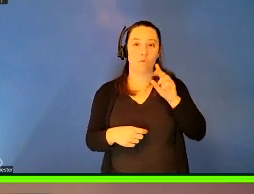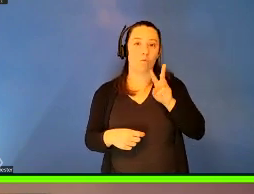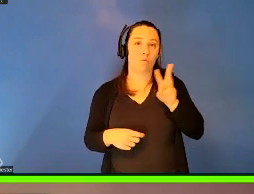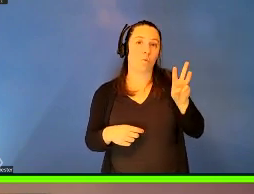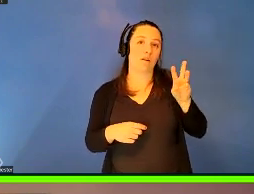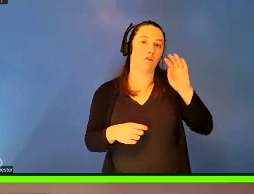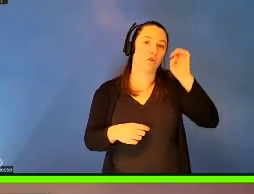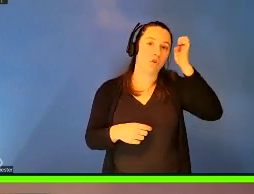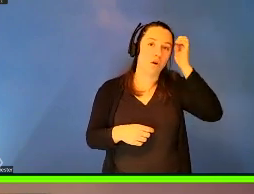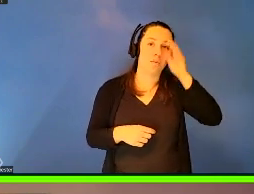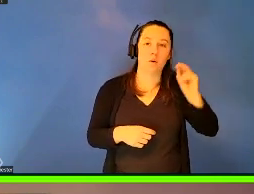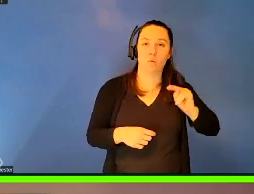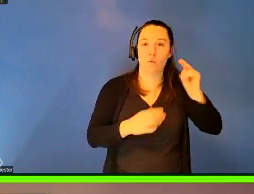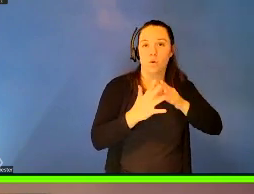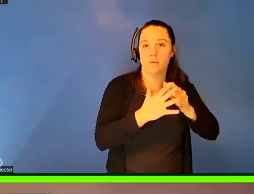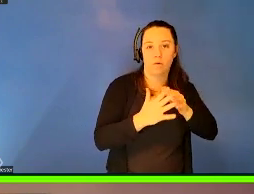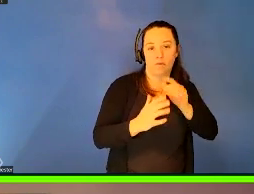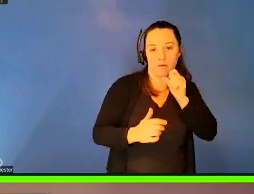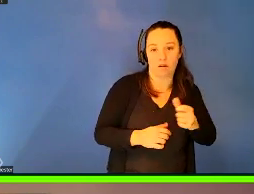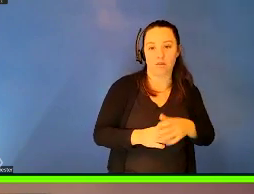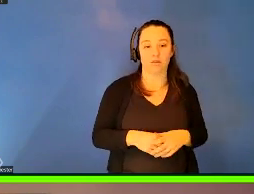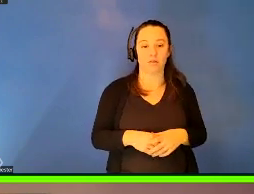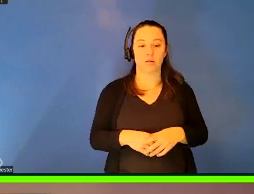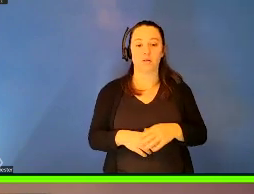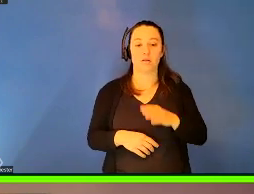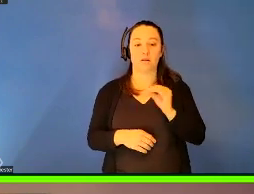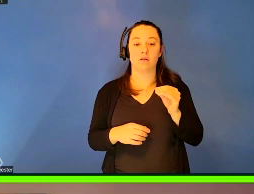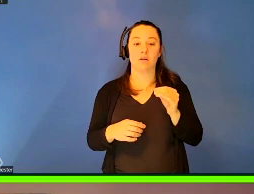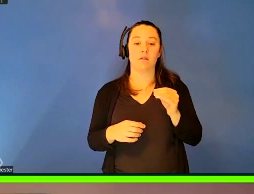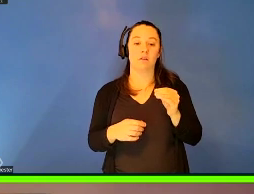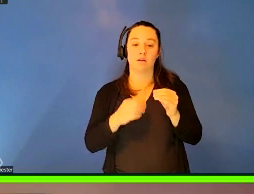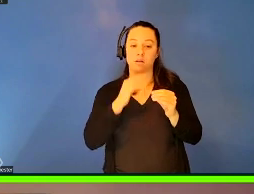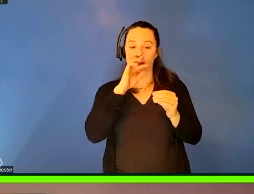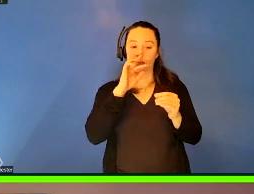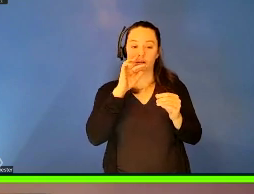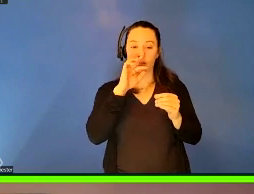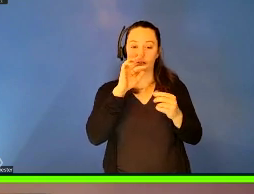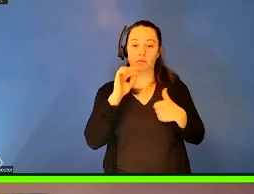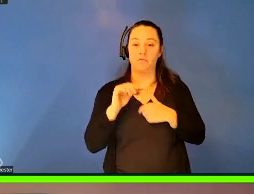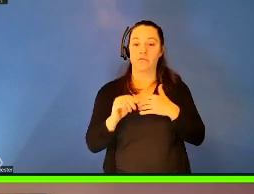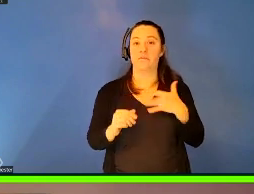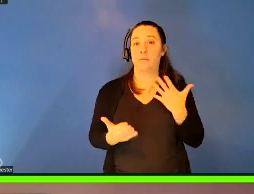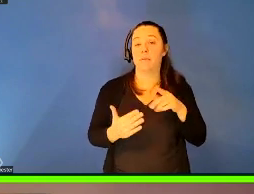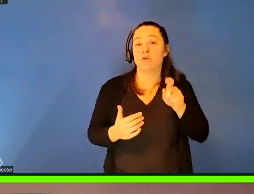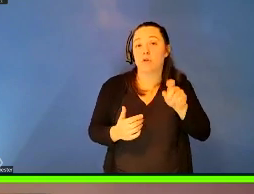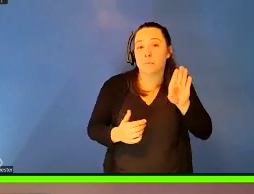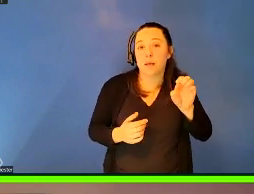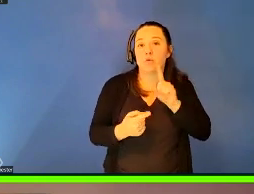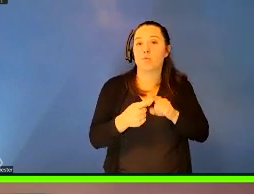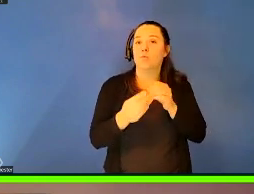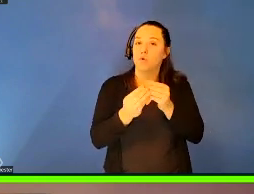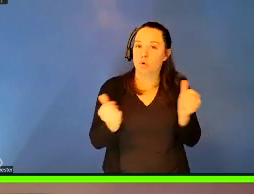America necessarily in the same ways that we might think it should be in order to resolve a global, global issue.